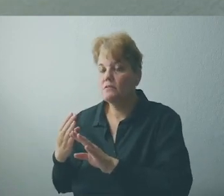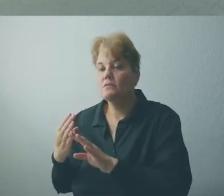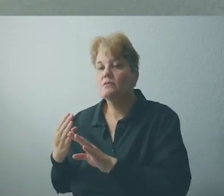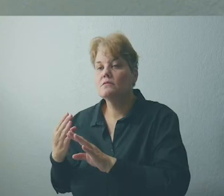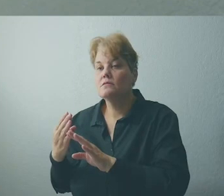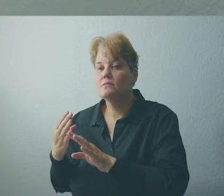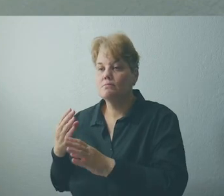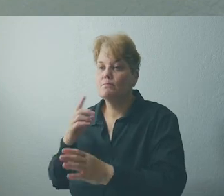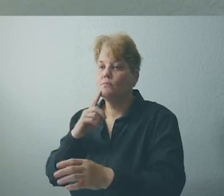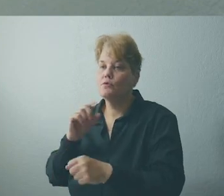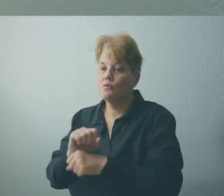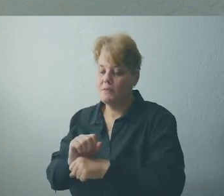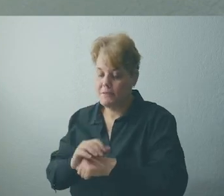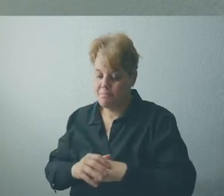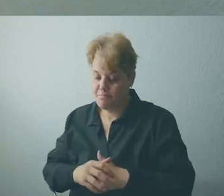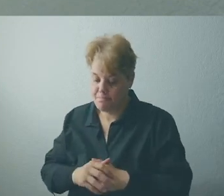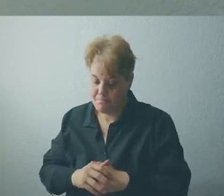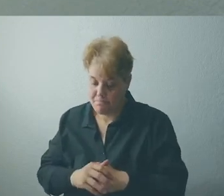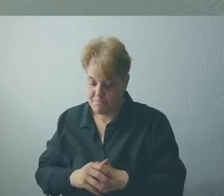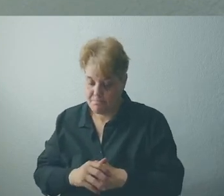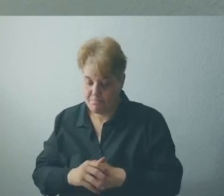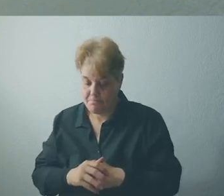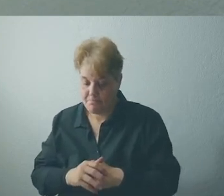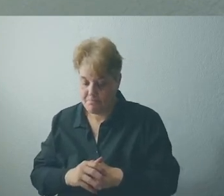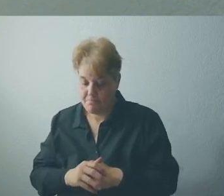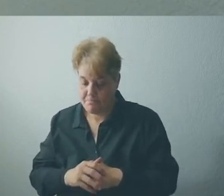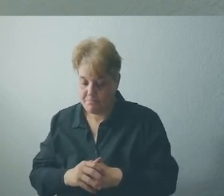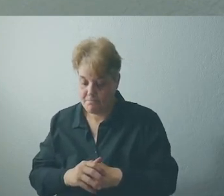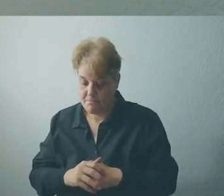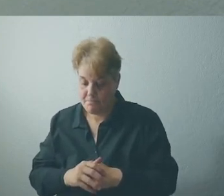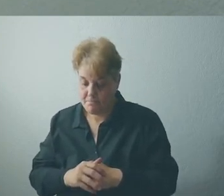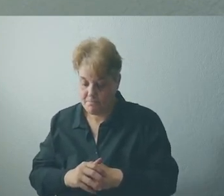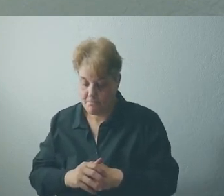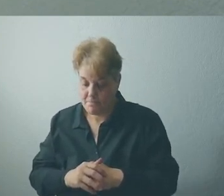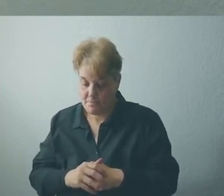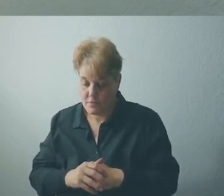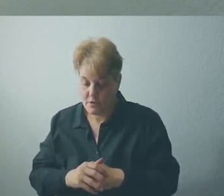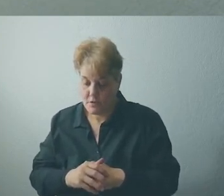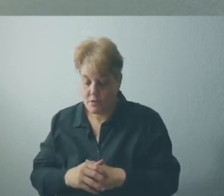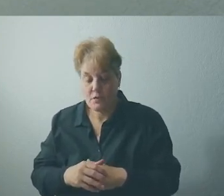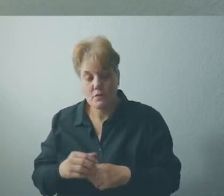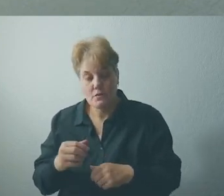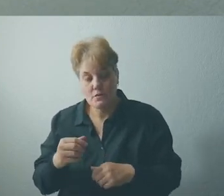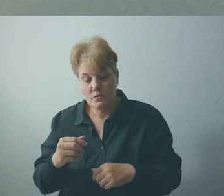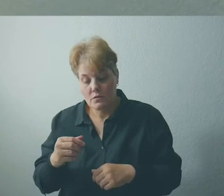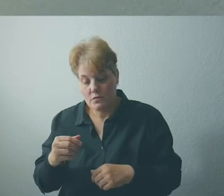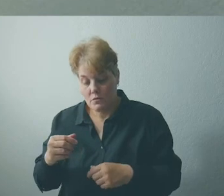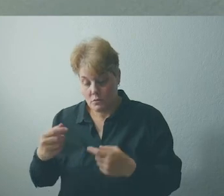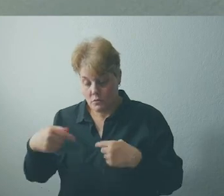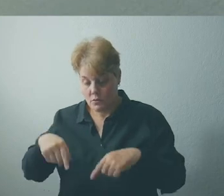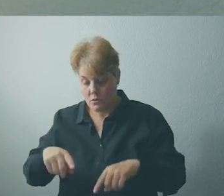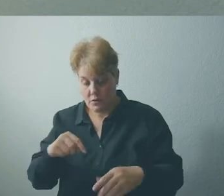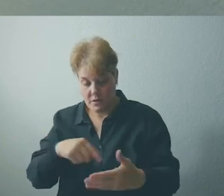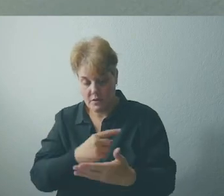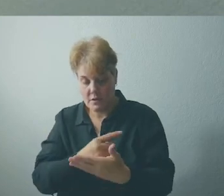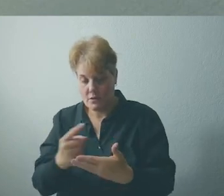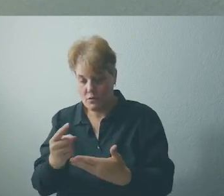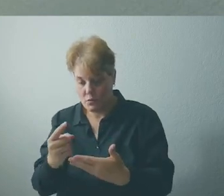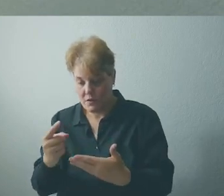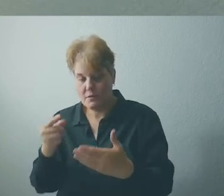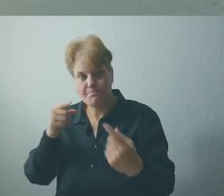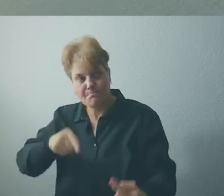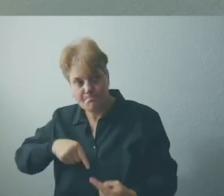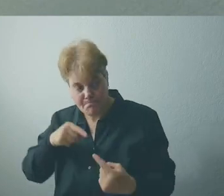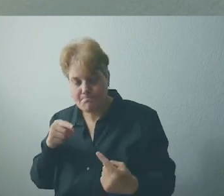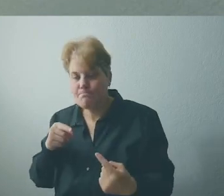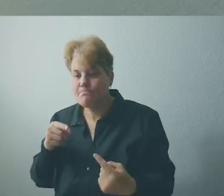we attempt to embrace the discipline of listening to God, to others, and to our community.